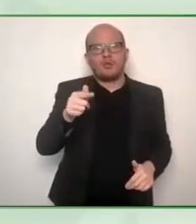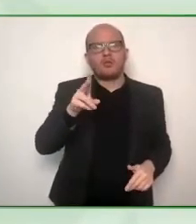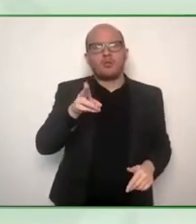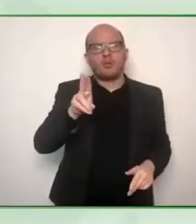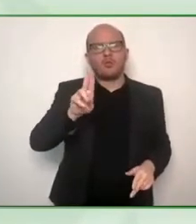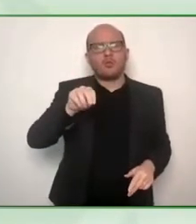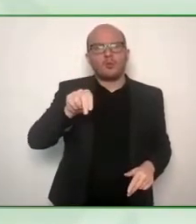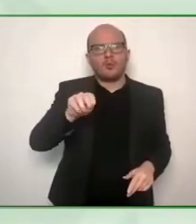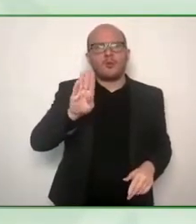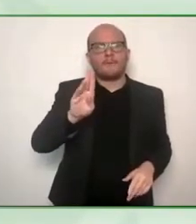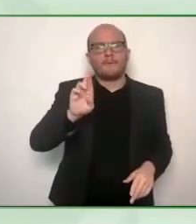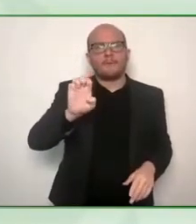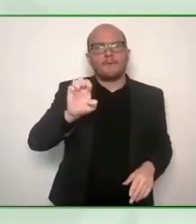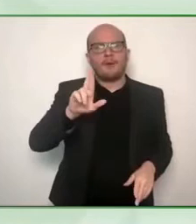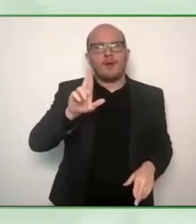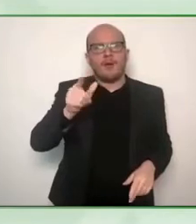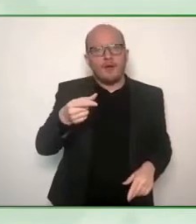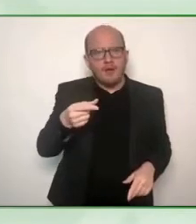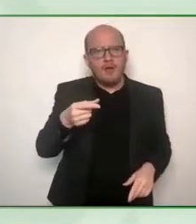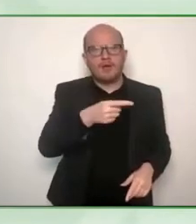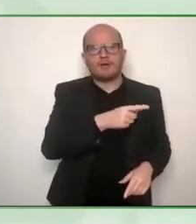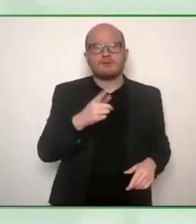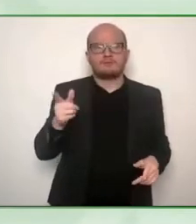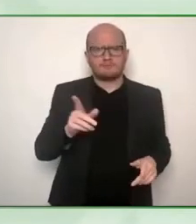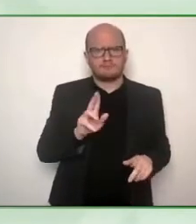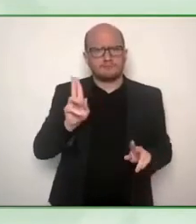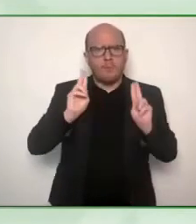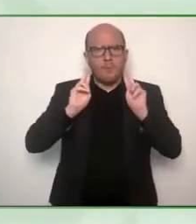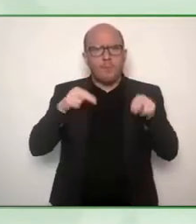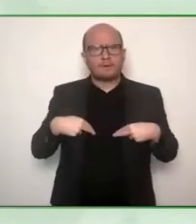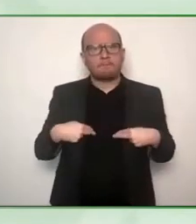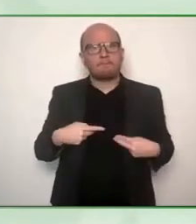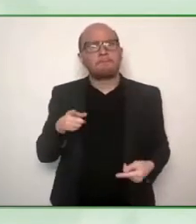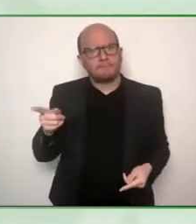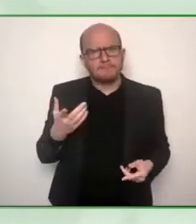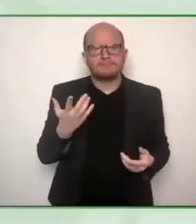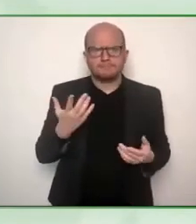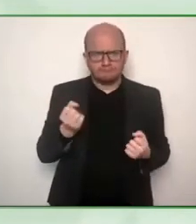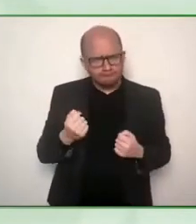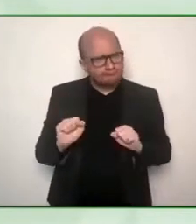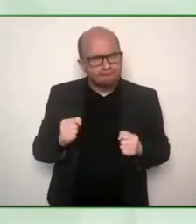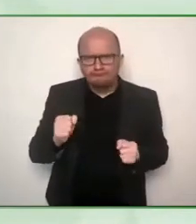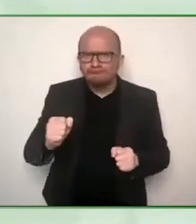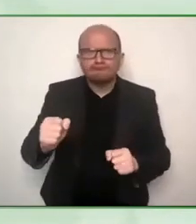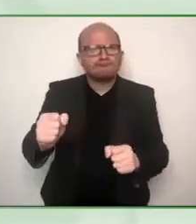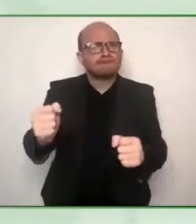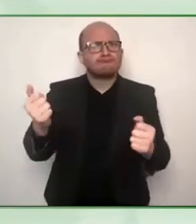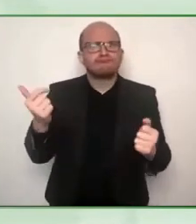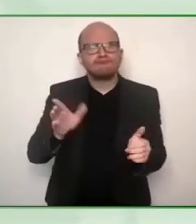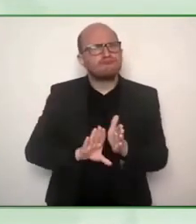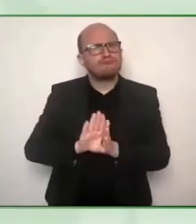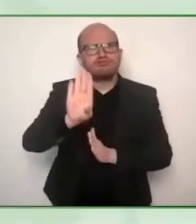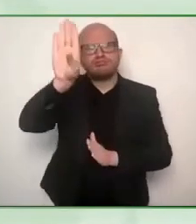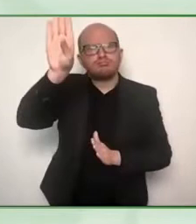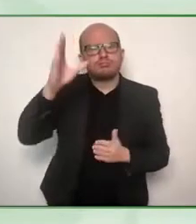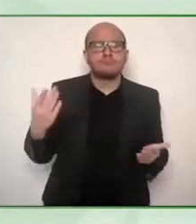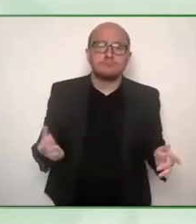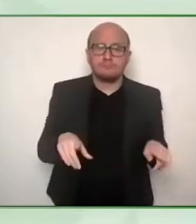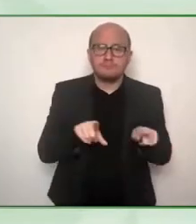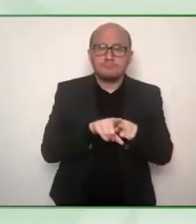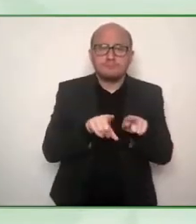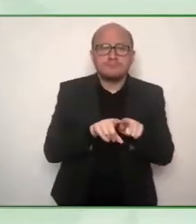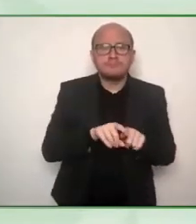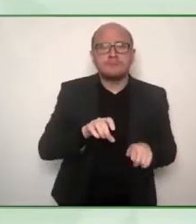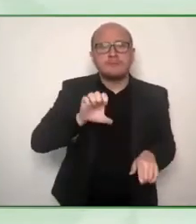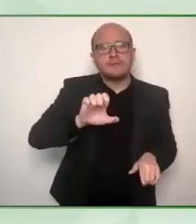on battery technology and on so many different things with solar and other things there's so many people with disabilities that are making